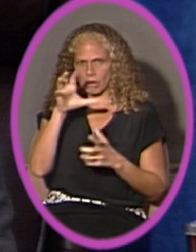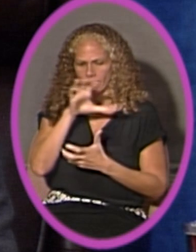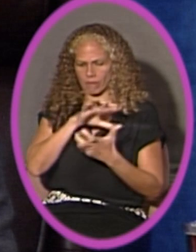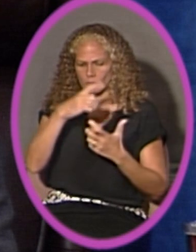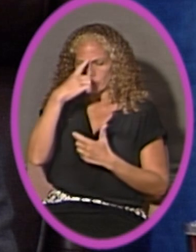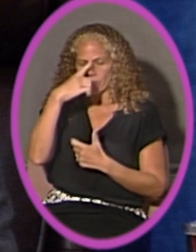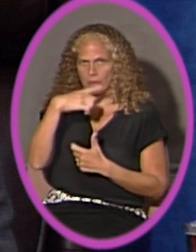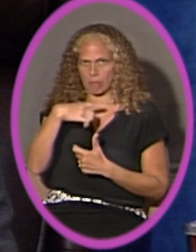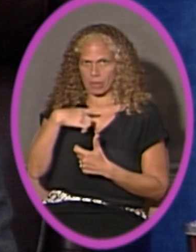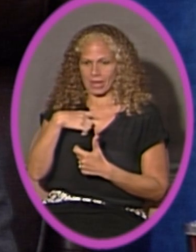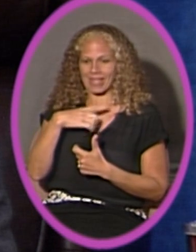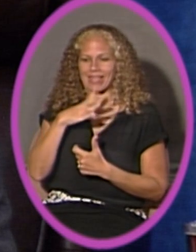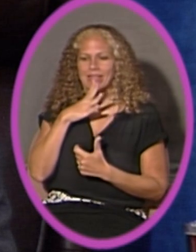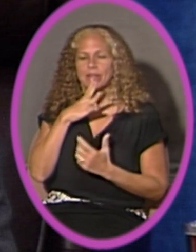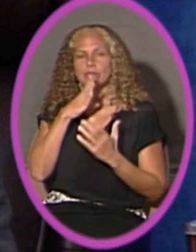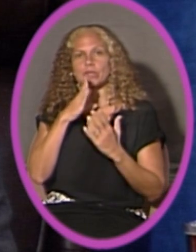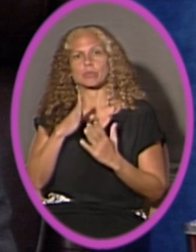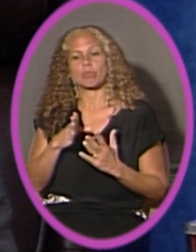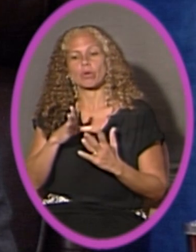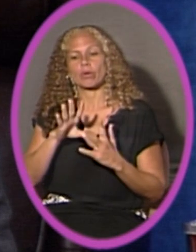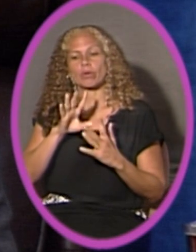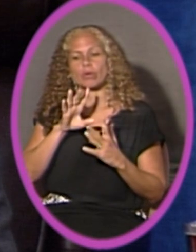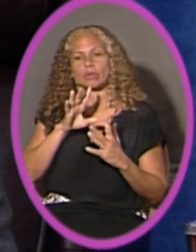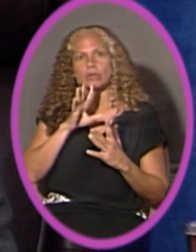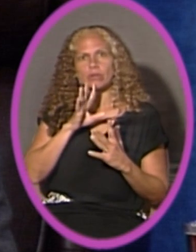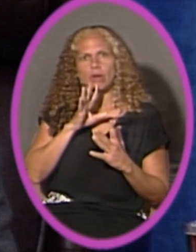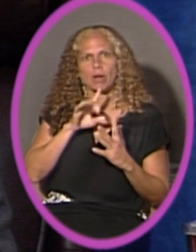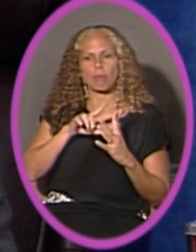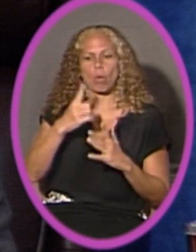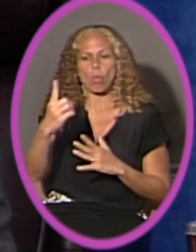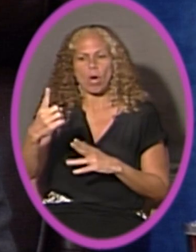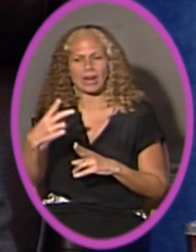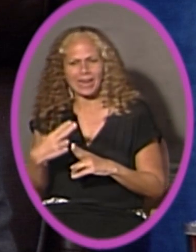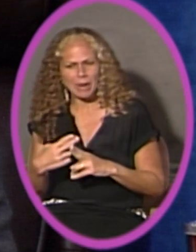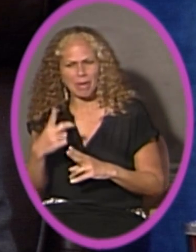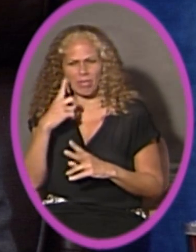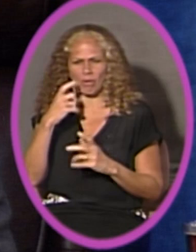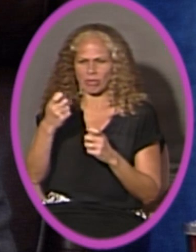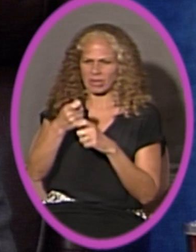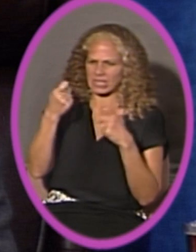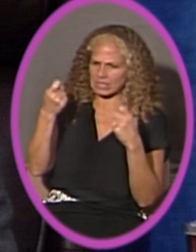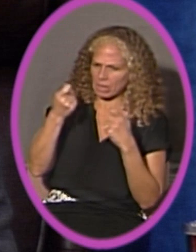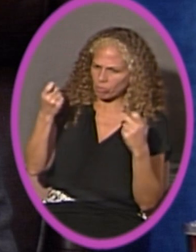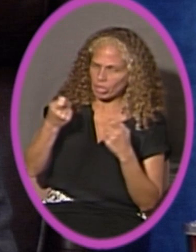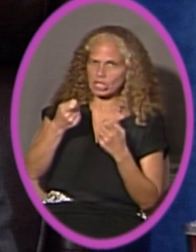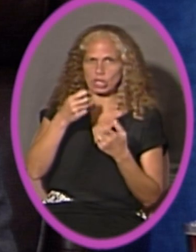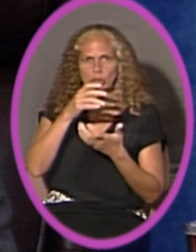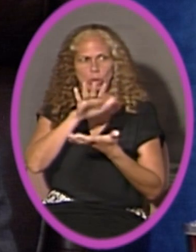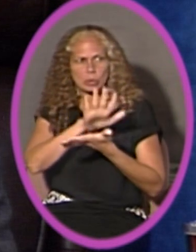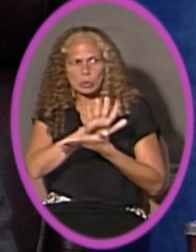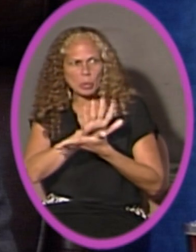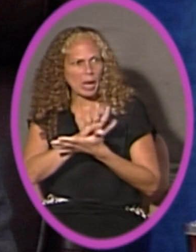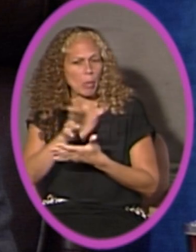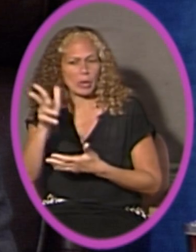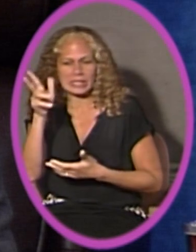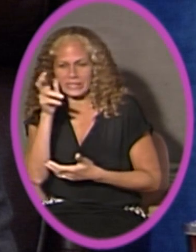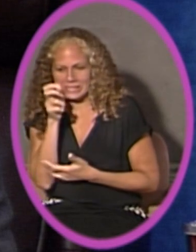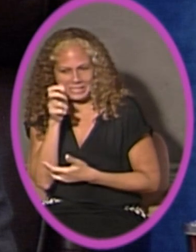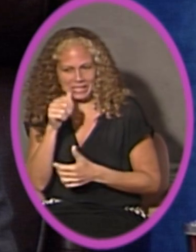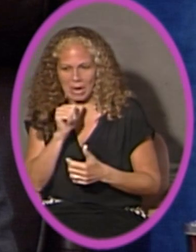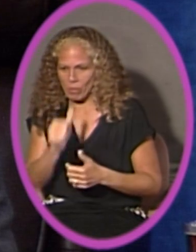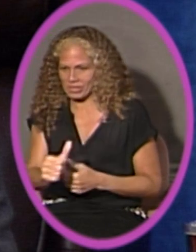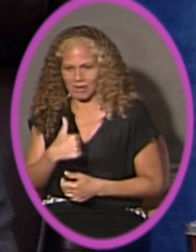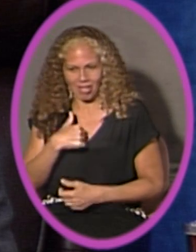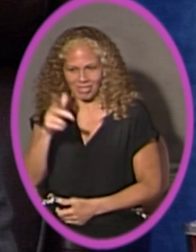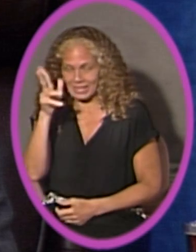the speaker started mentioning one name, I thought it had to do a celebration on a school. I was not listening completely. Really, I thought